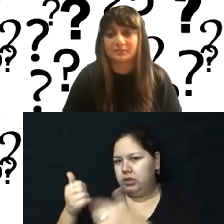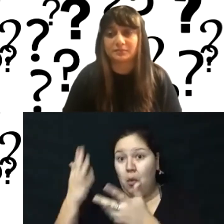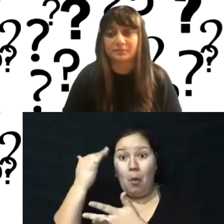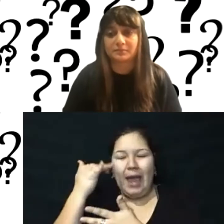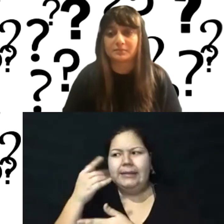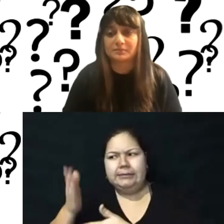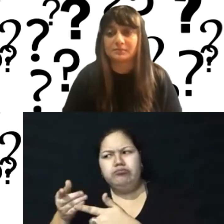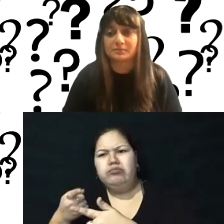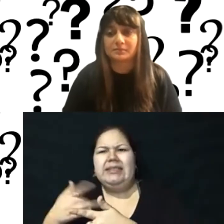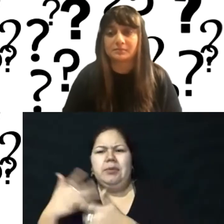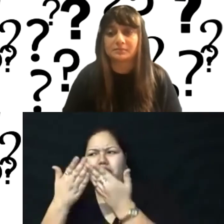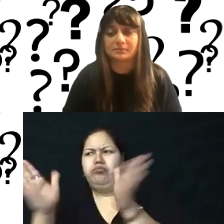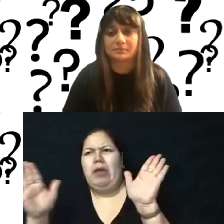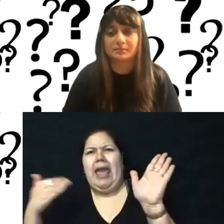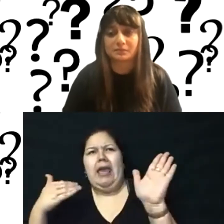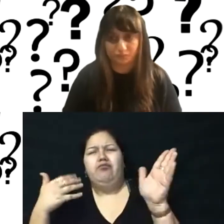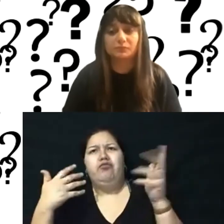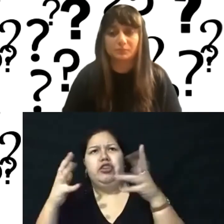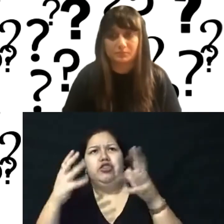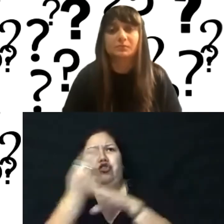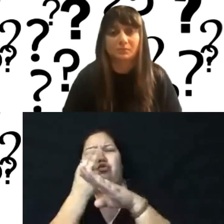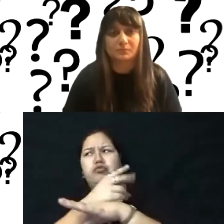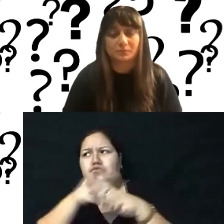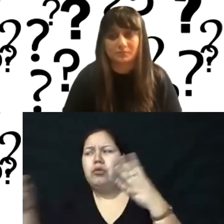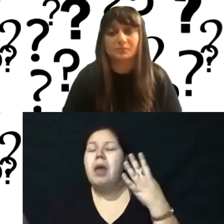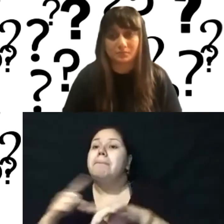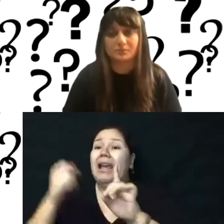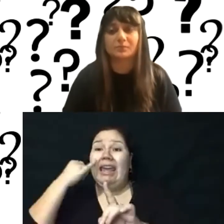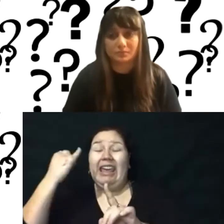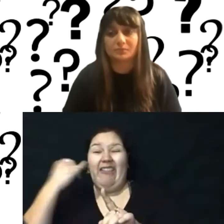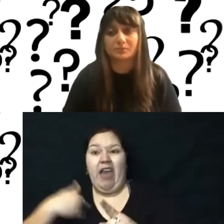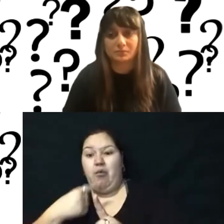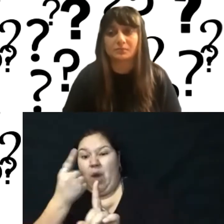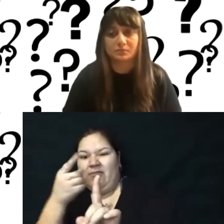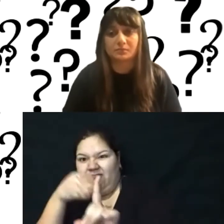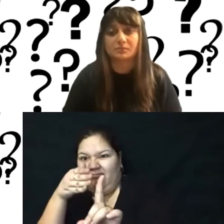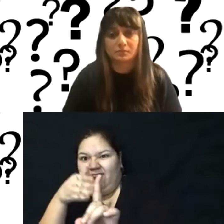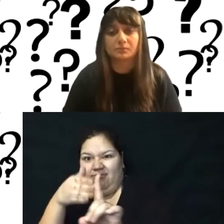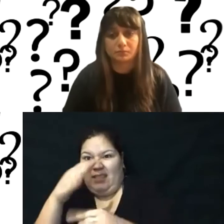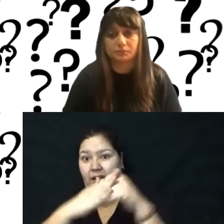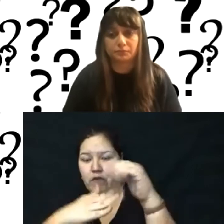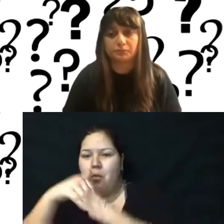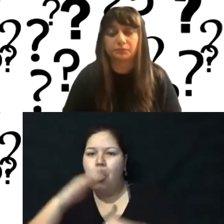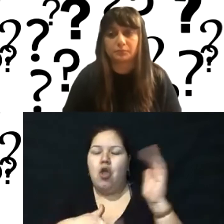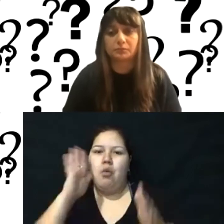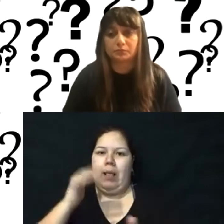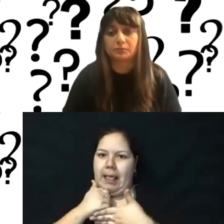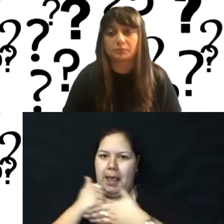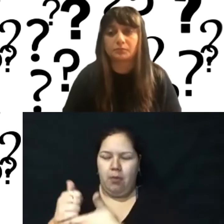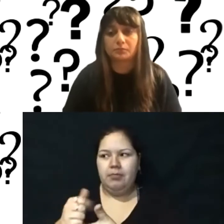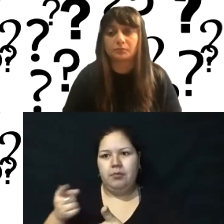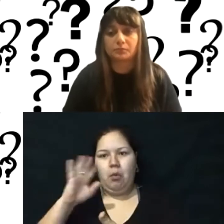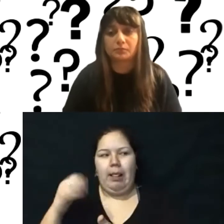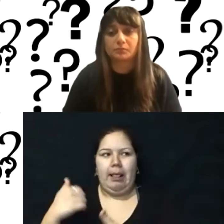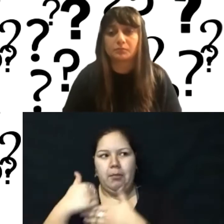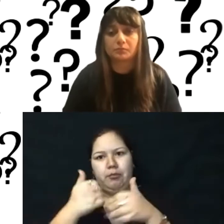experience, but what are the ones that are most comfortable in? And that will give you a good idea about what technology they're going to recommend. I